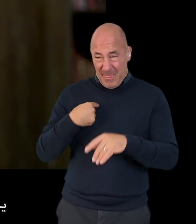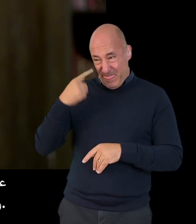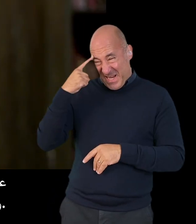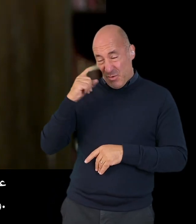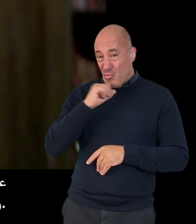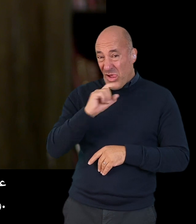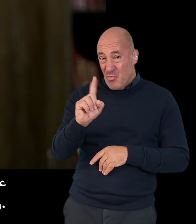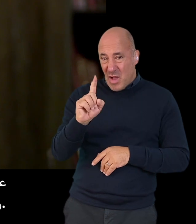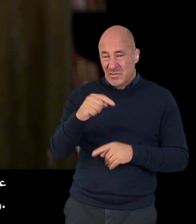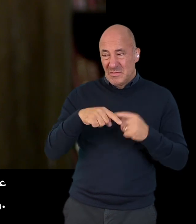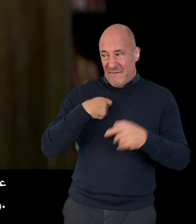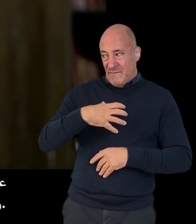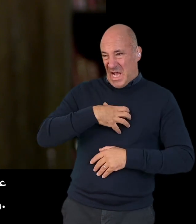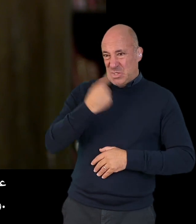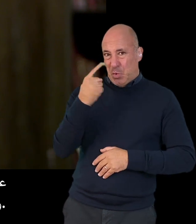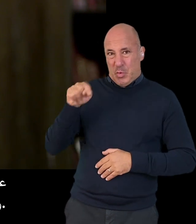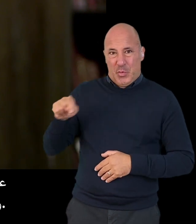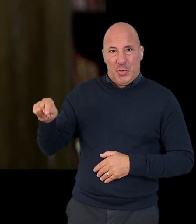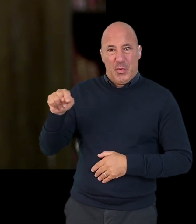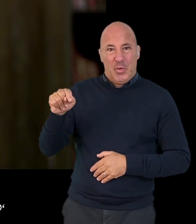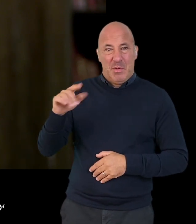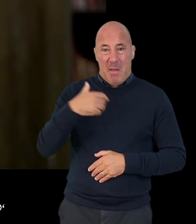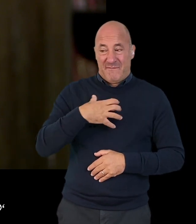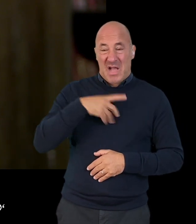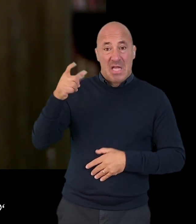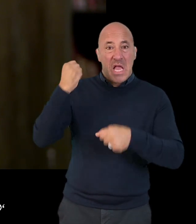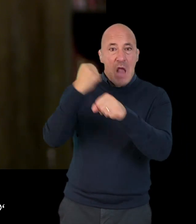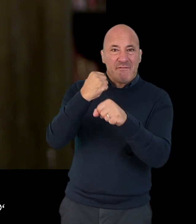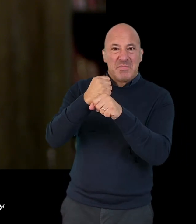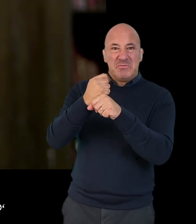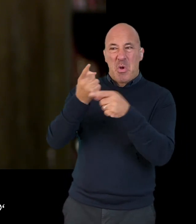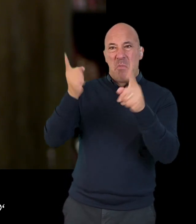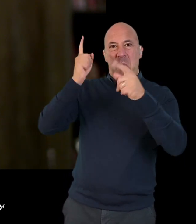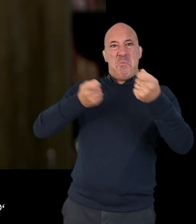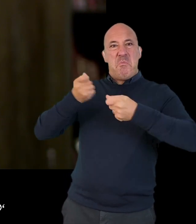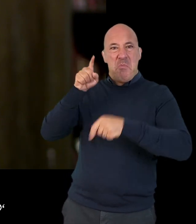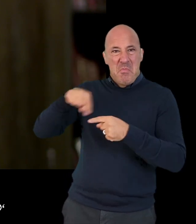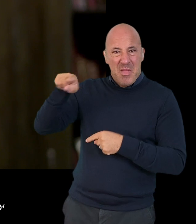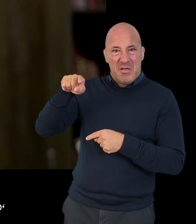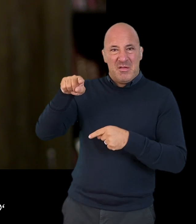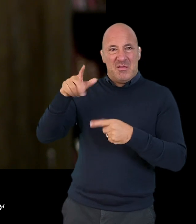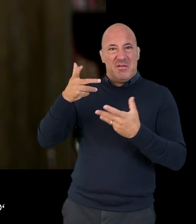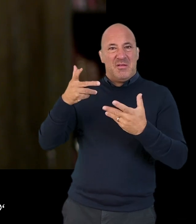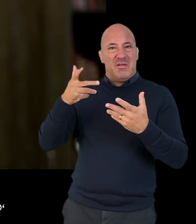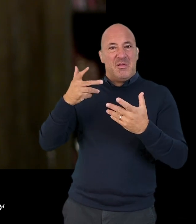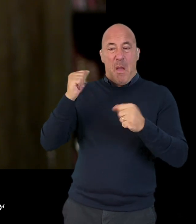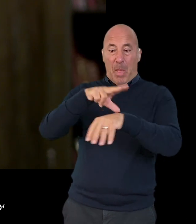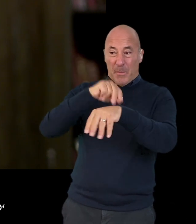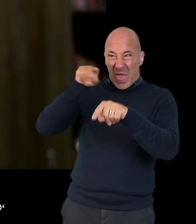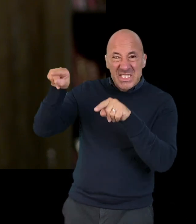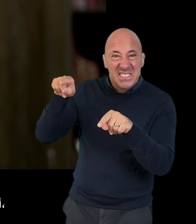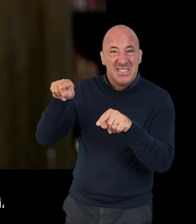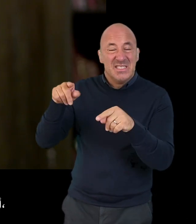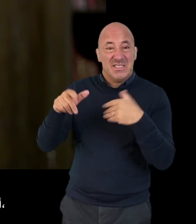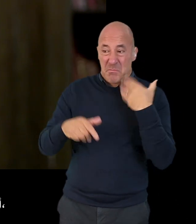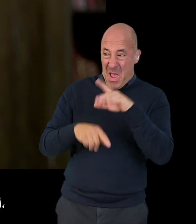happen when you go back and who you fear. Your fear may be of the state authorities,